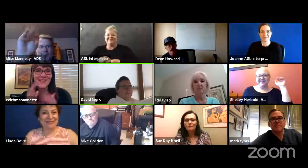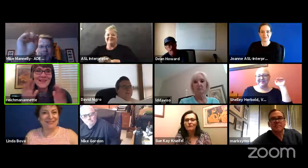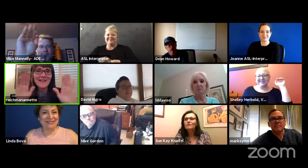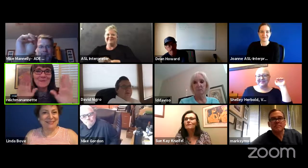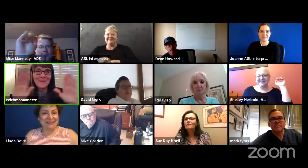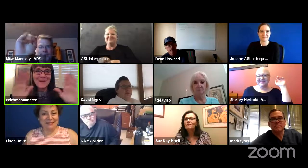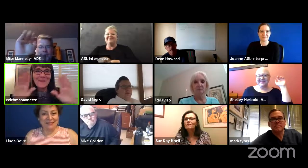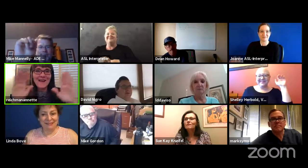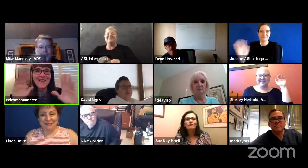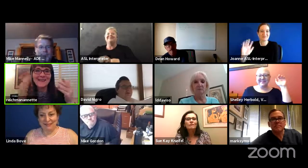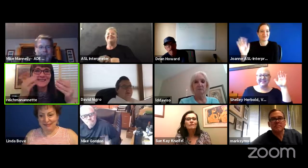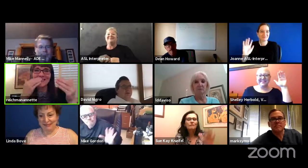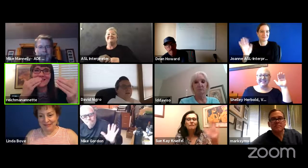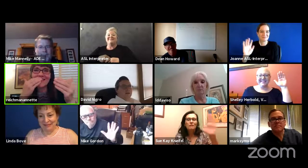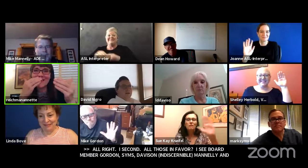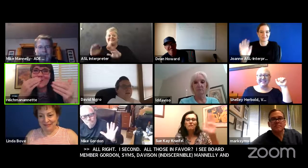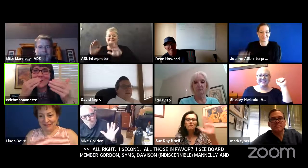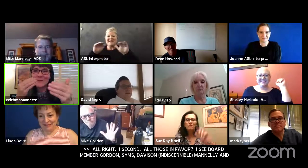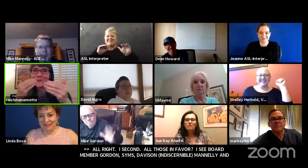all right bye-bye thank you